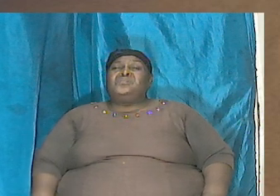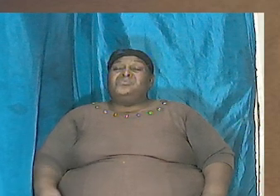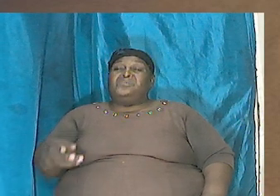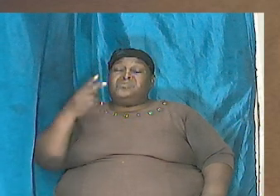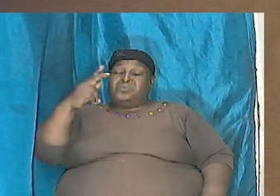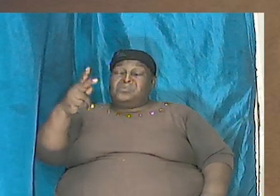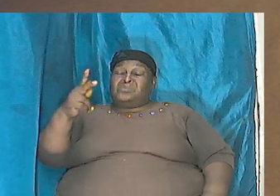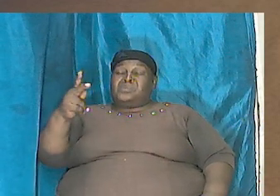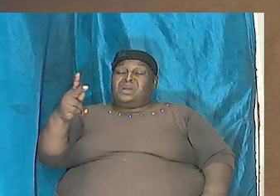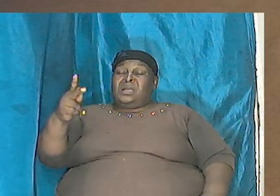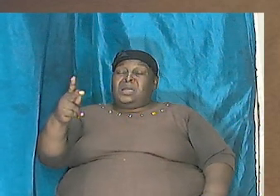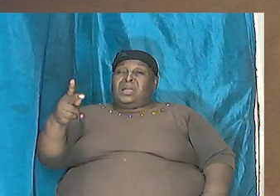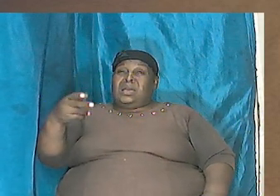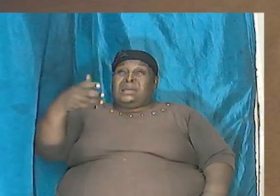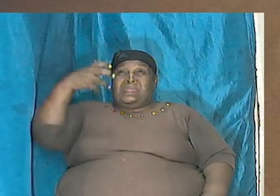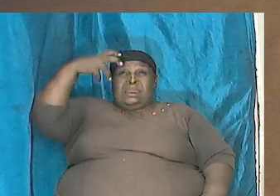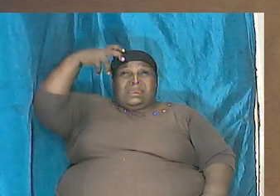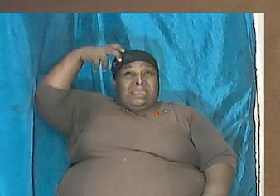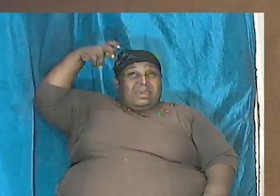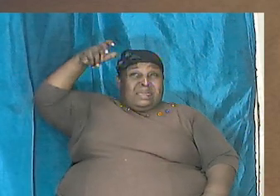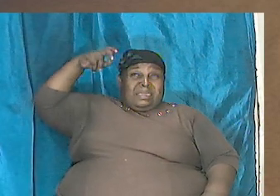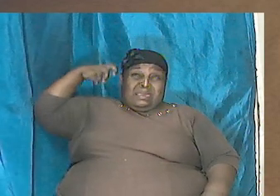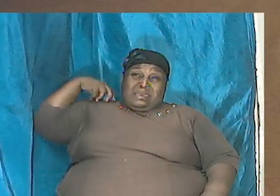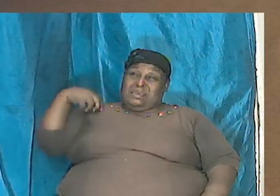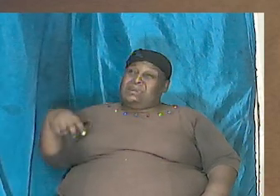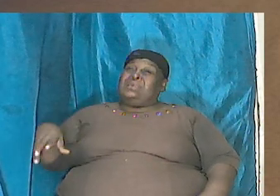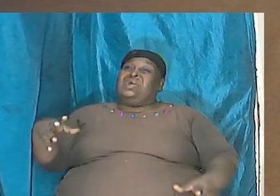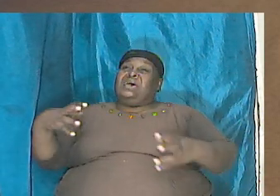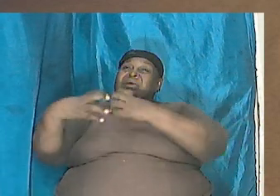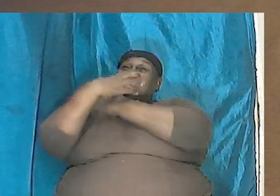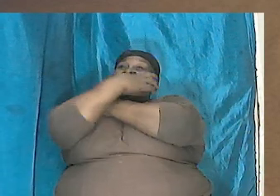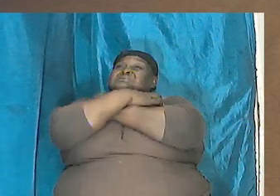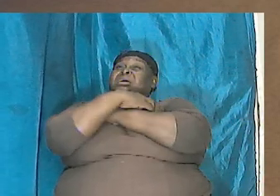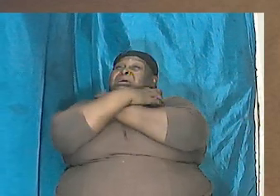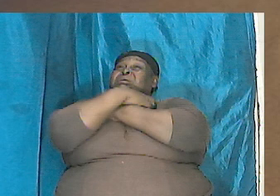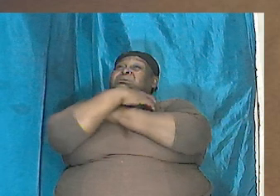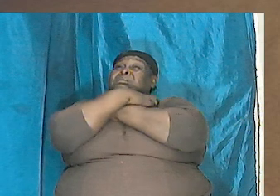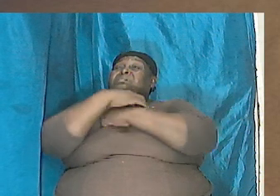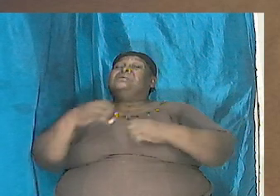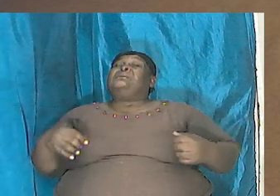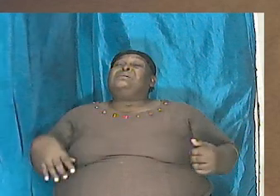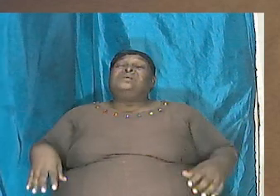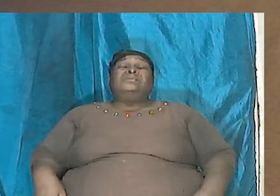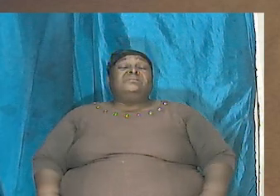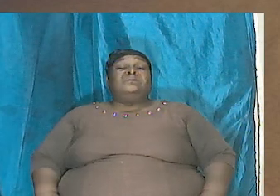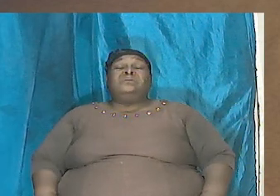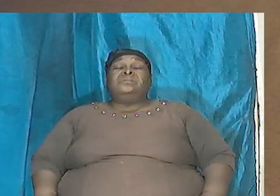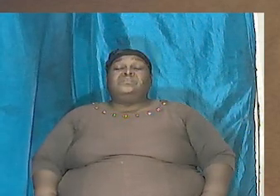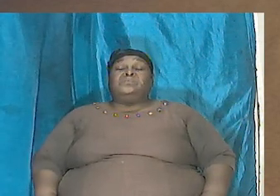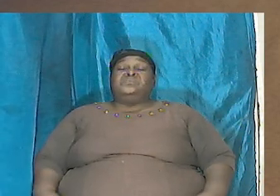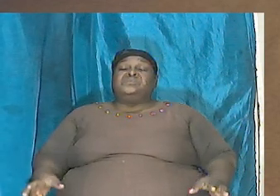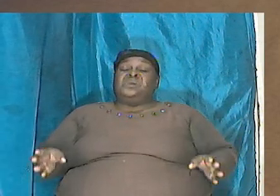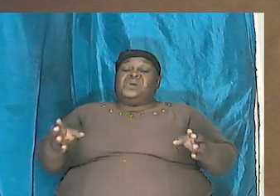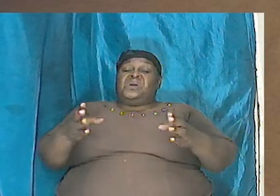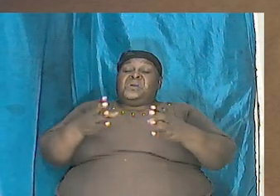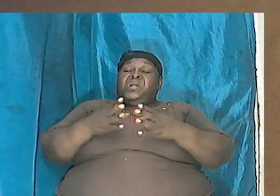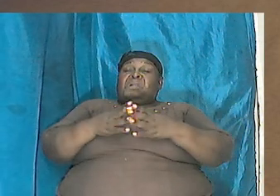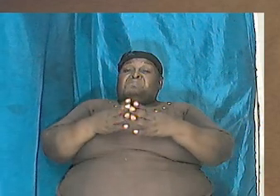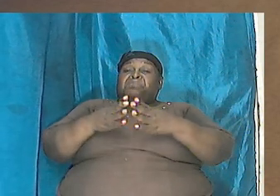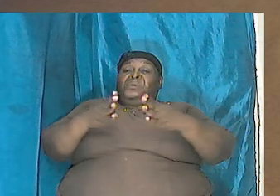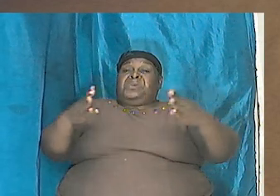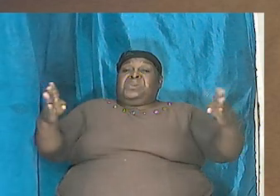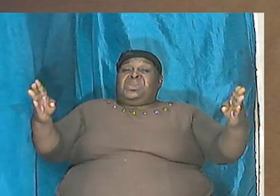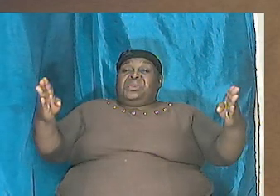eater lion look at the tiger which is one of the largest cat which is the largest cat look at his tail